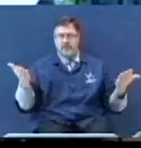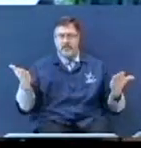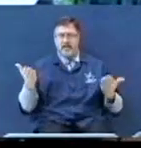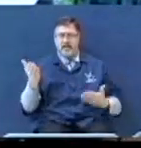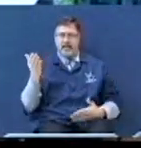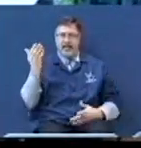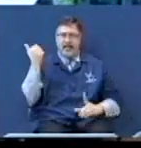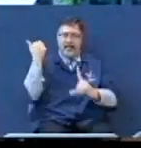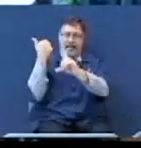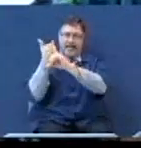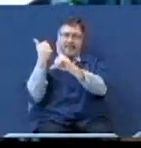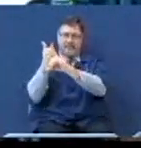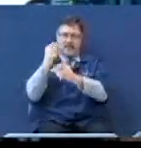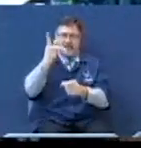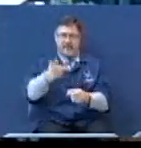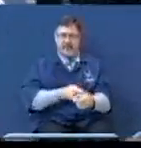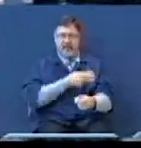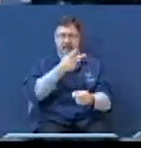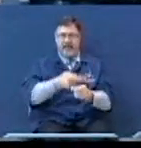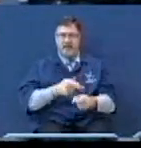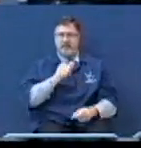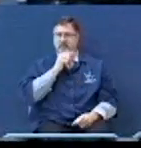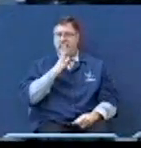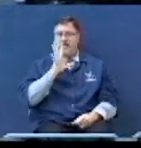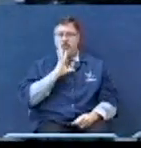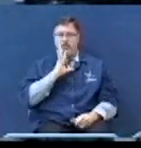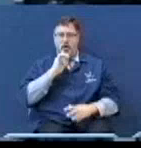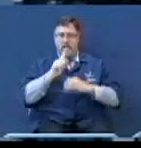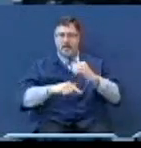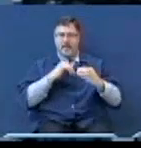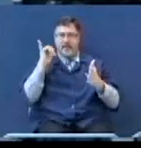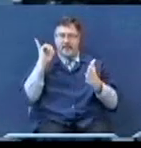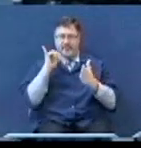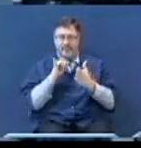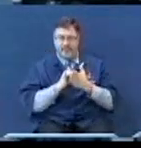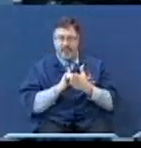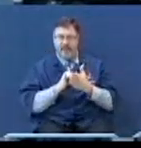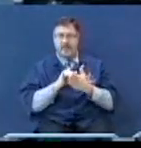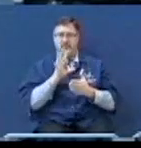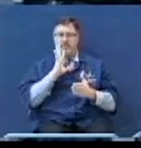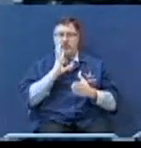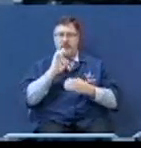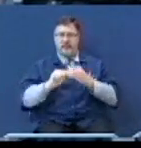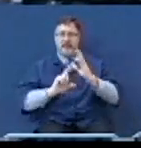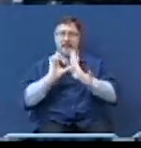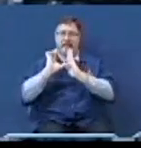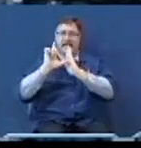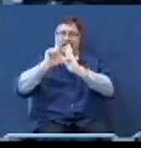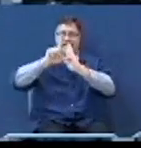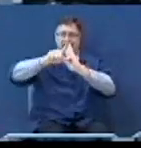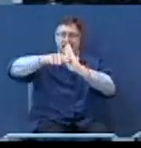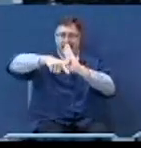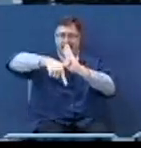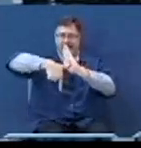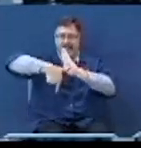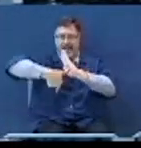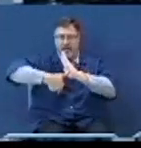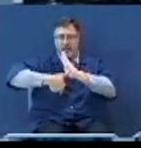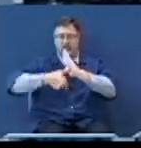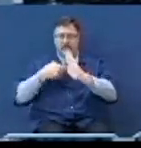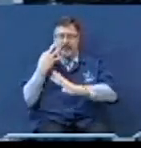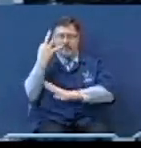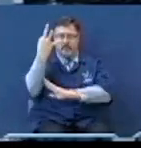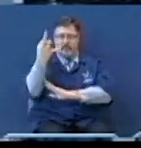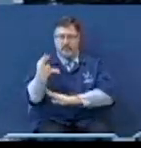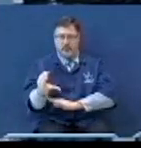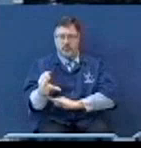a lamb. He wasn't talking about that scene. He was talking about later on Mount Calvary. God was